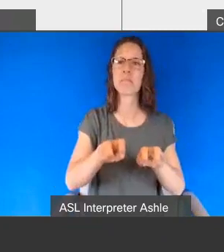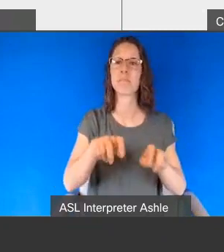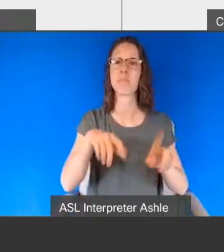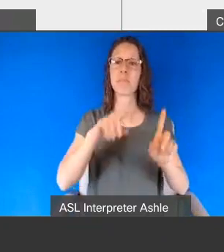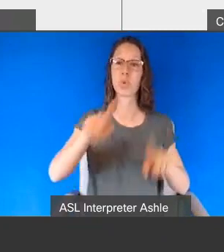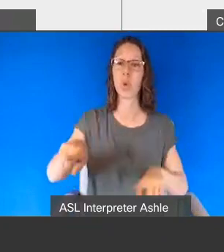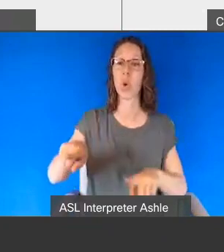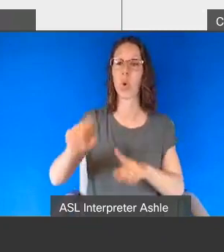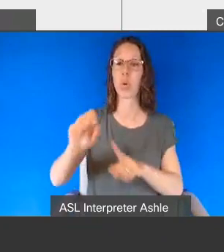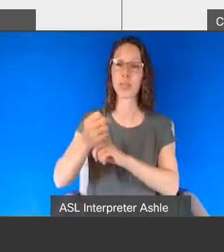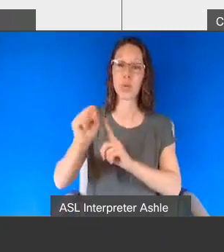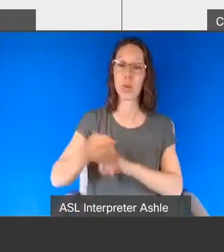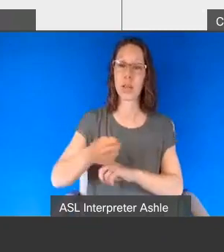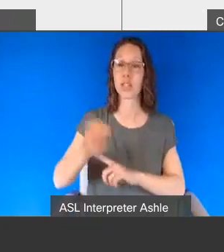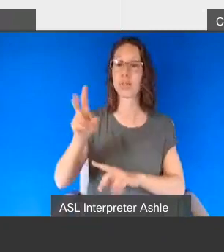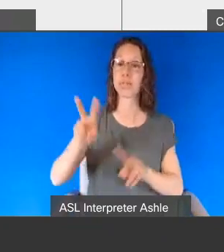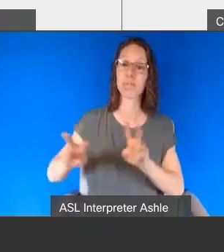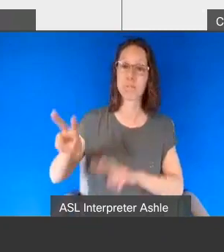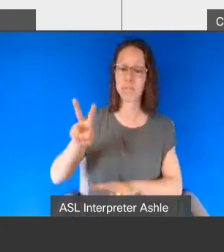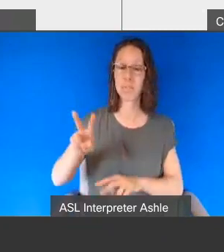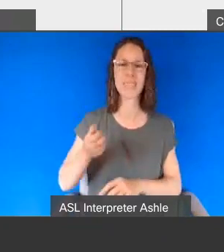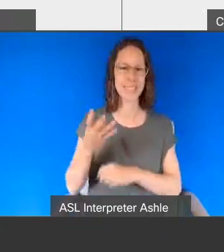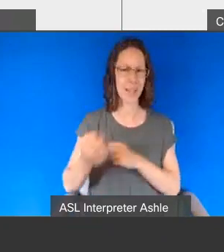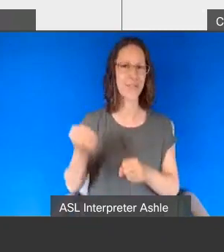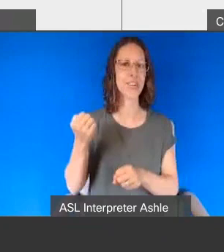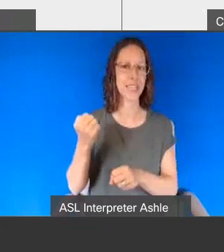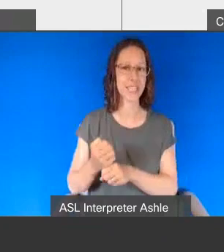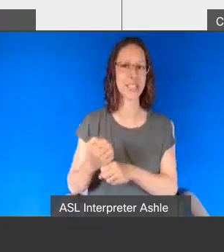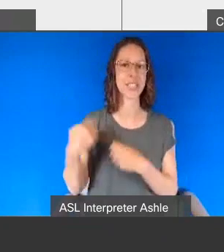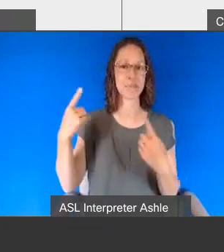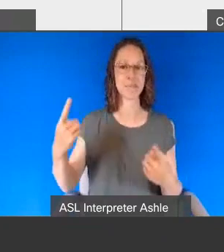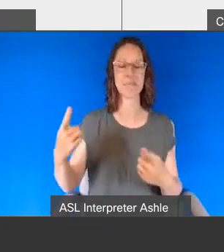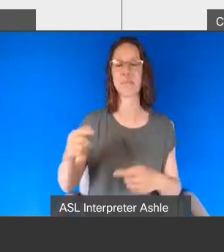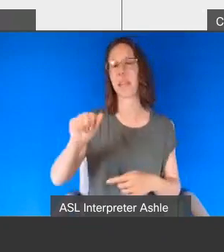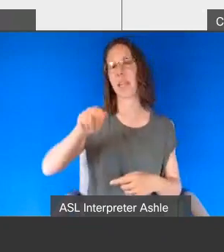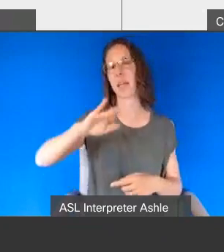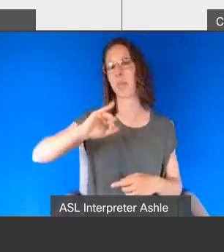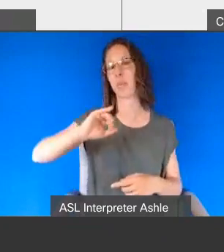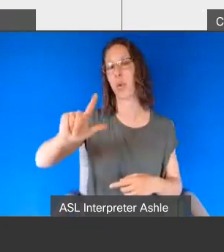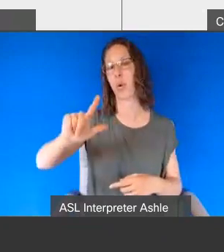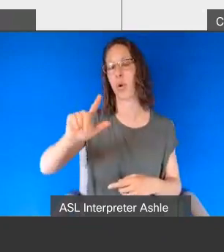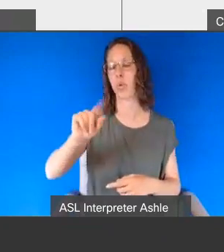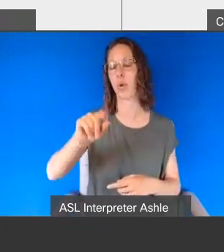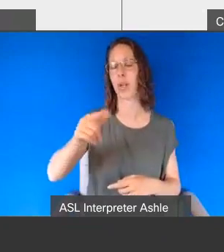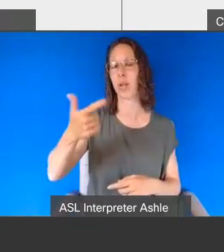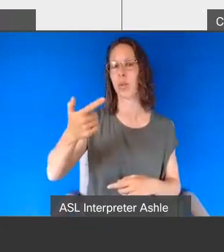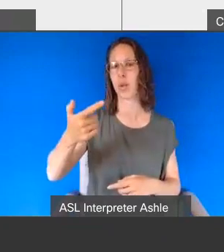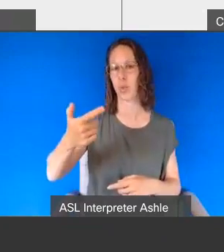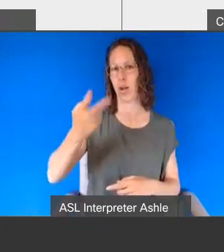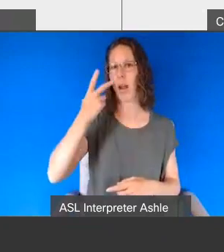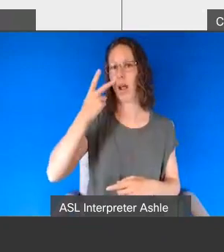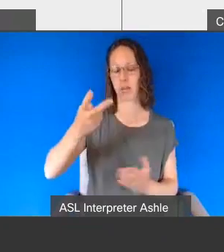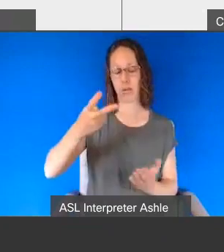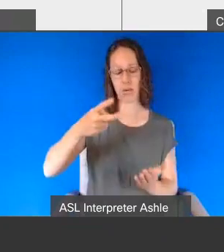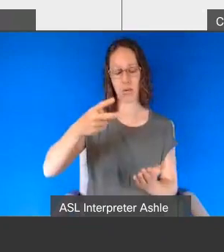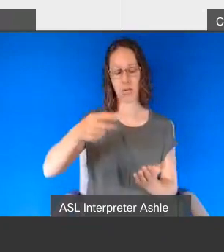now for several years i have a recent article that i that i saw from april of 2021 and it says